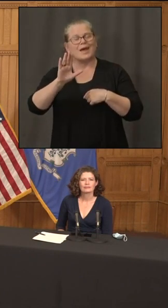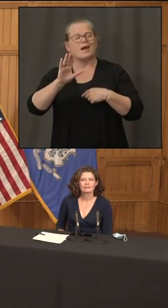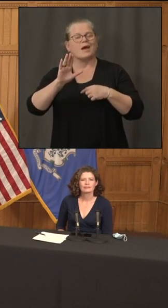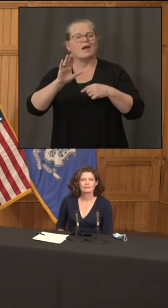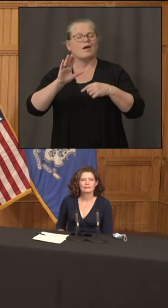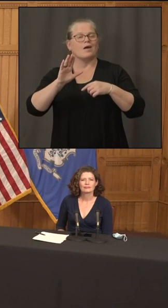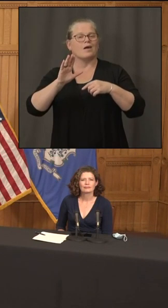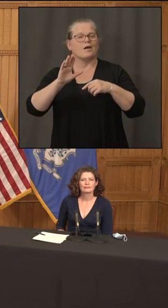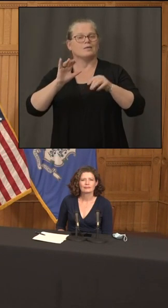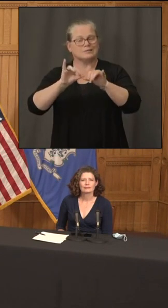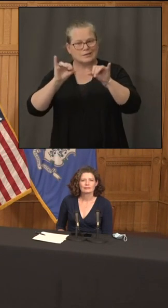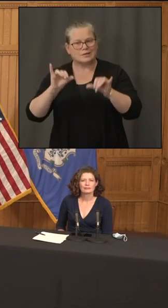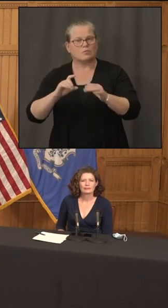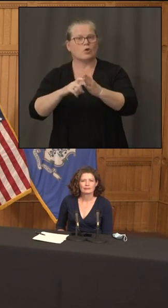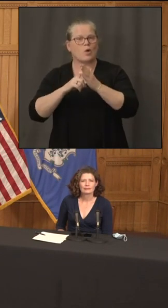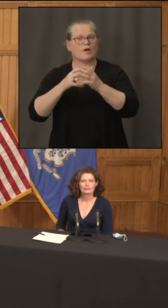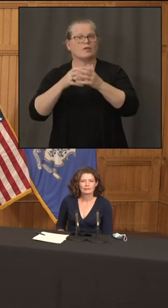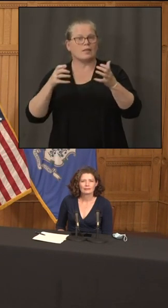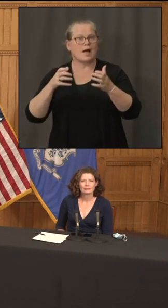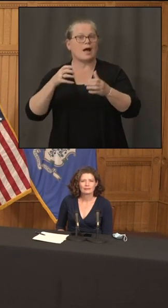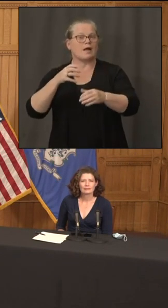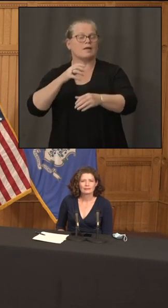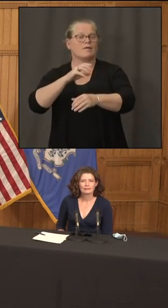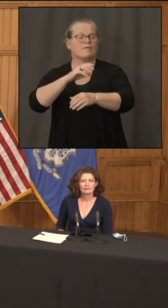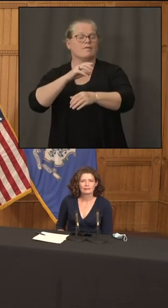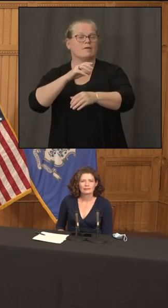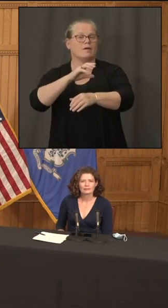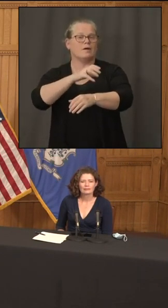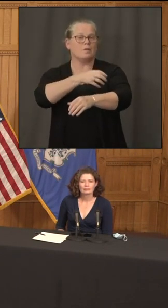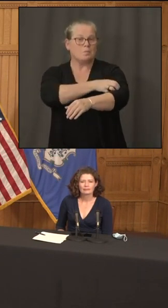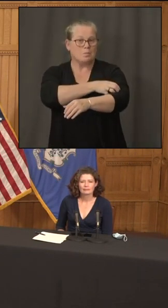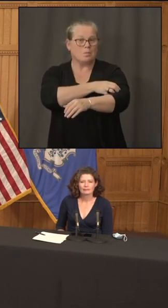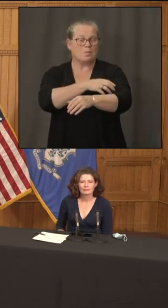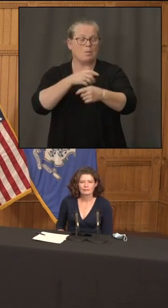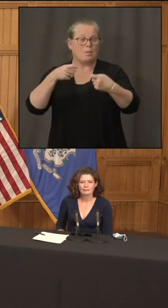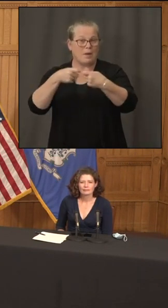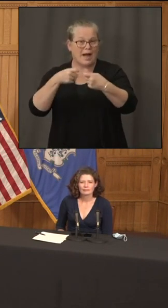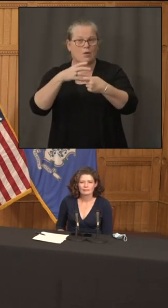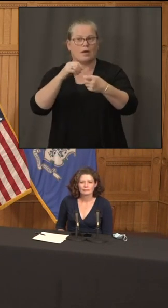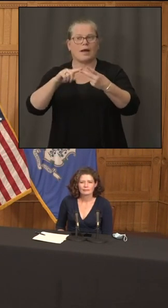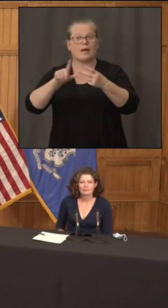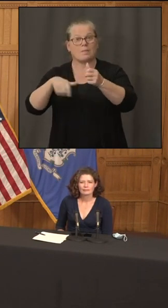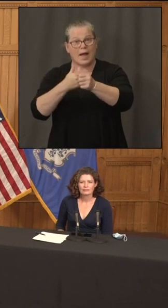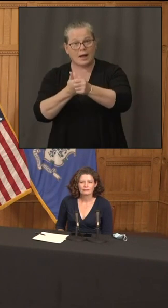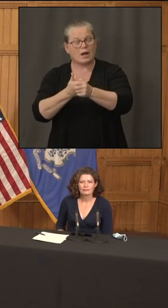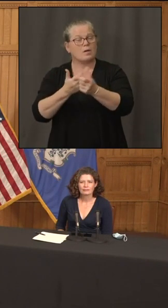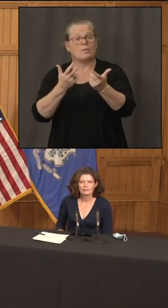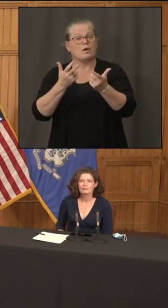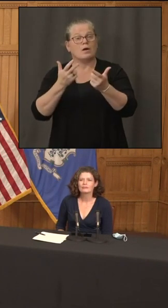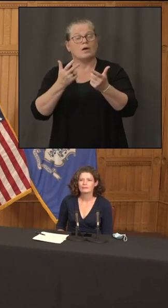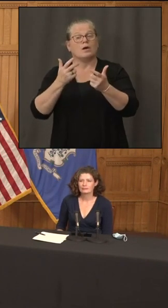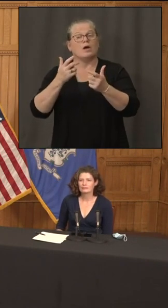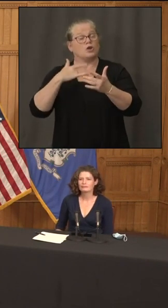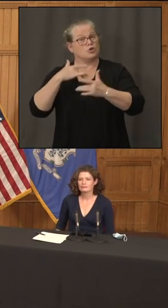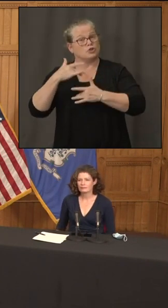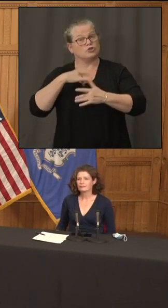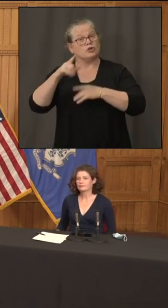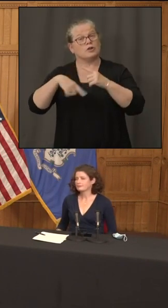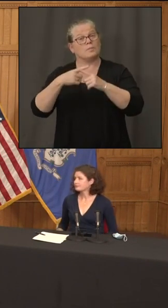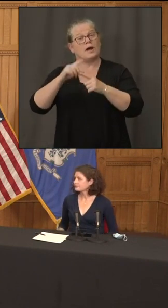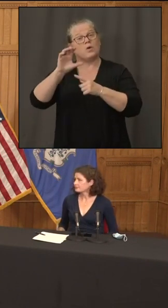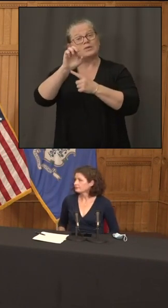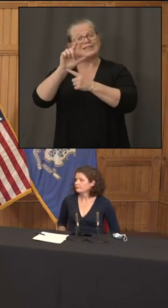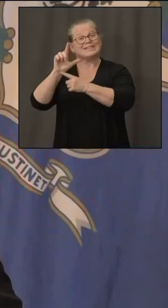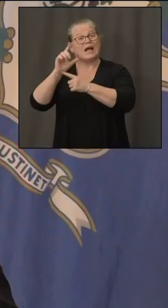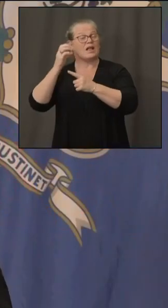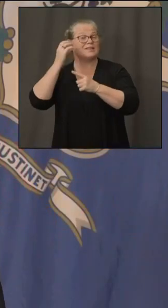backup power what is the the reality for them and um should people be concerned that they're going to lose cell service if power isn't restored i